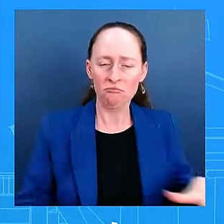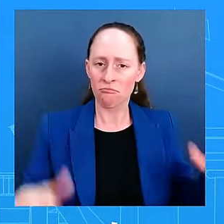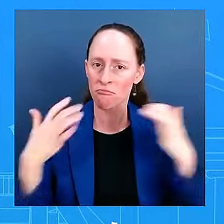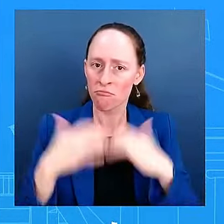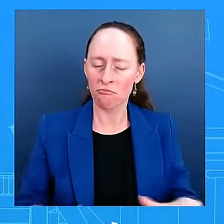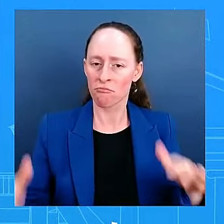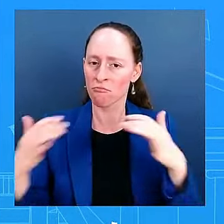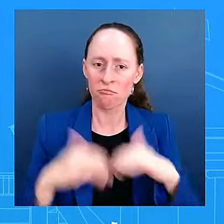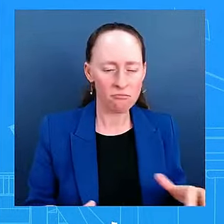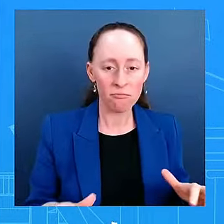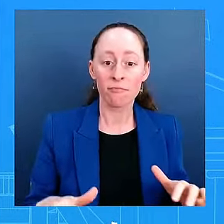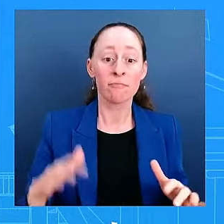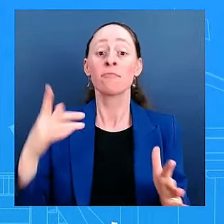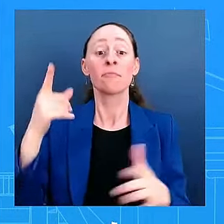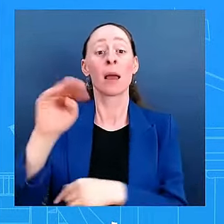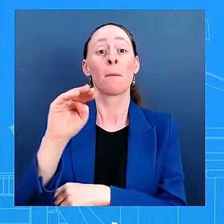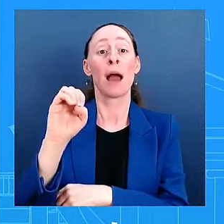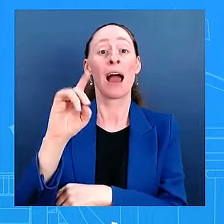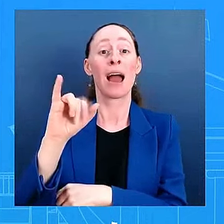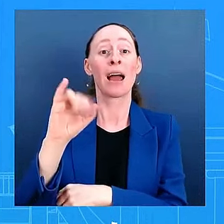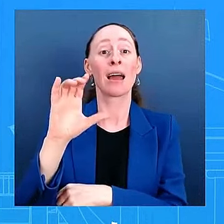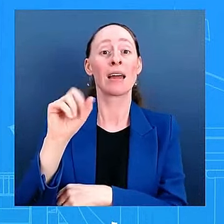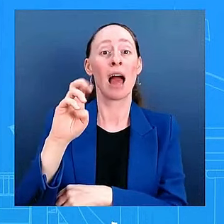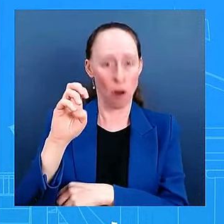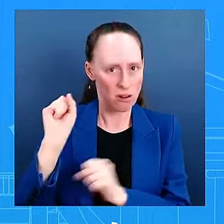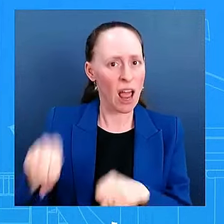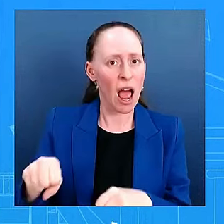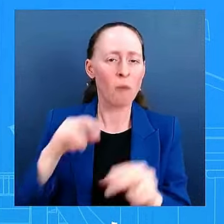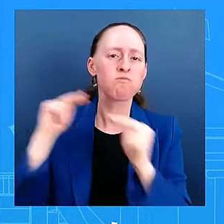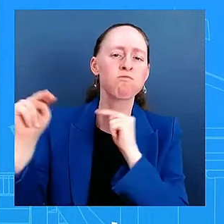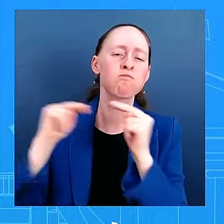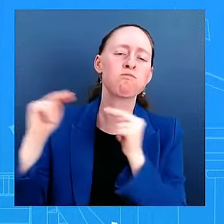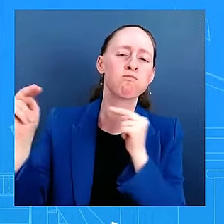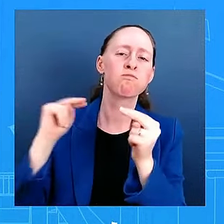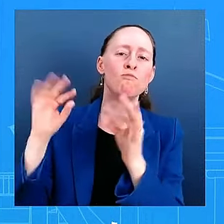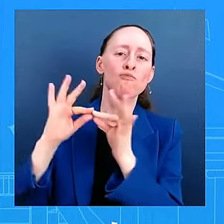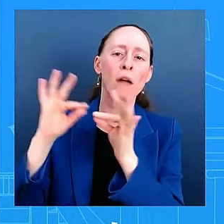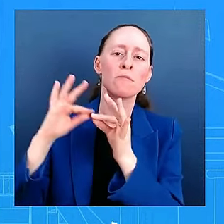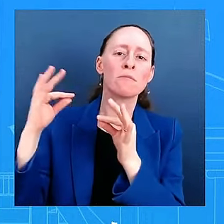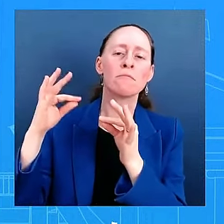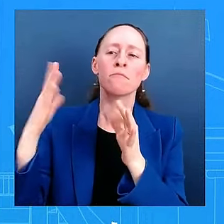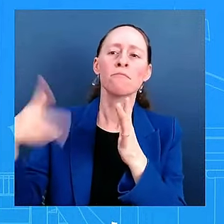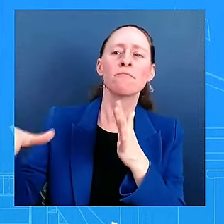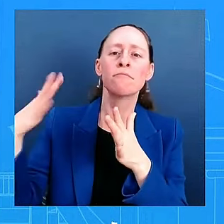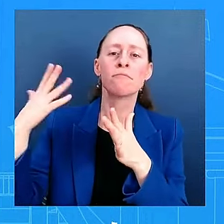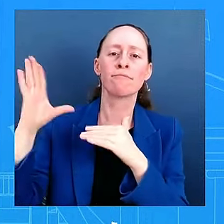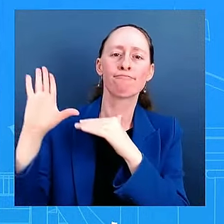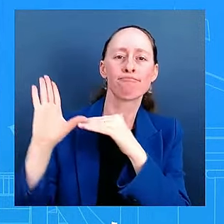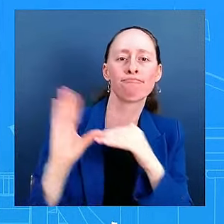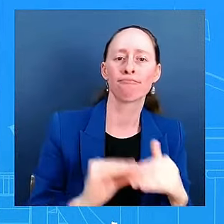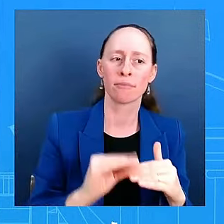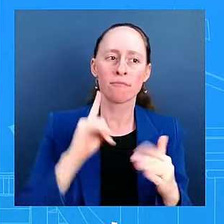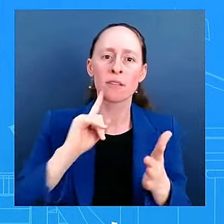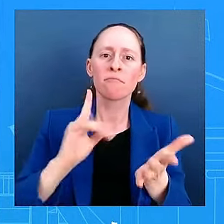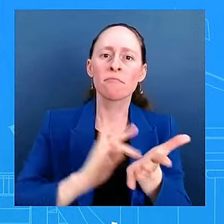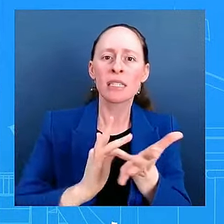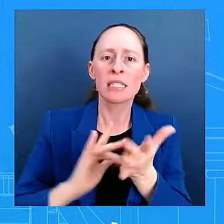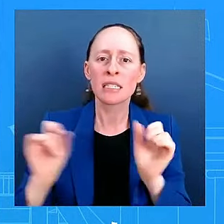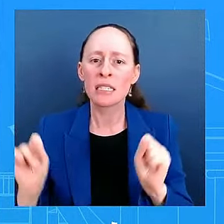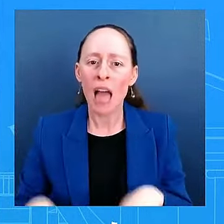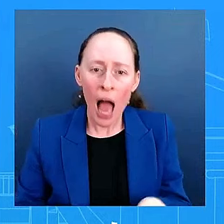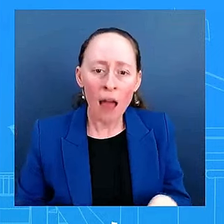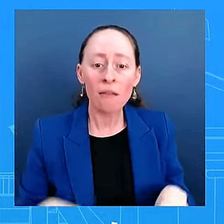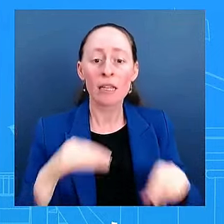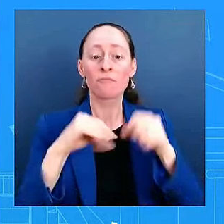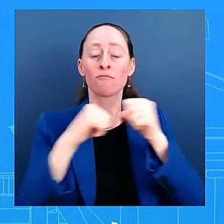it's getting a bipartisan infrastructure law, whether it's the, the, the, the PACT